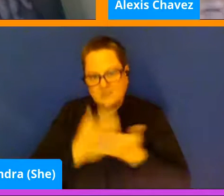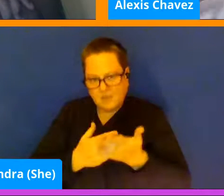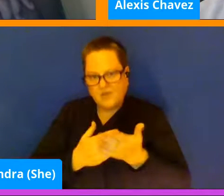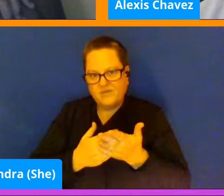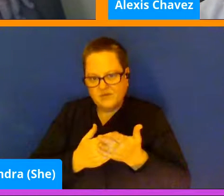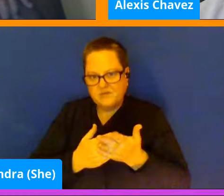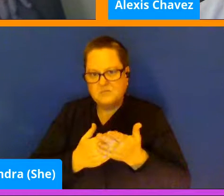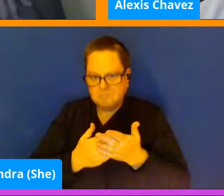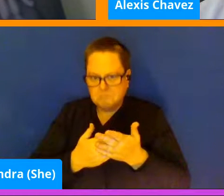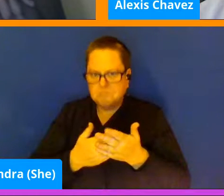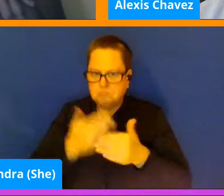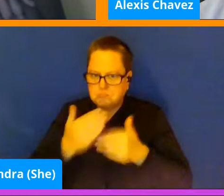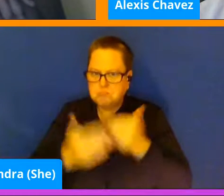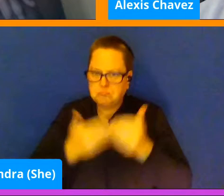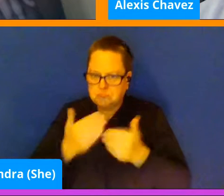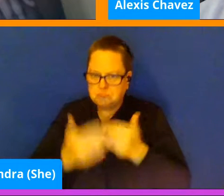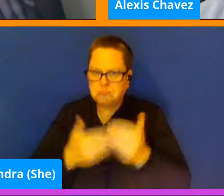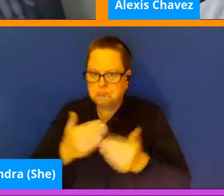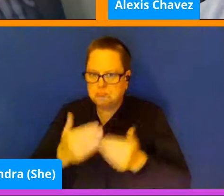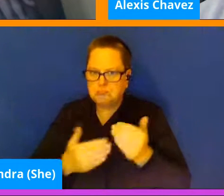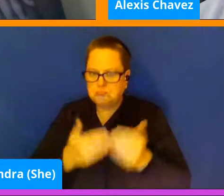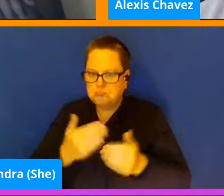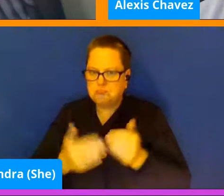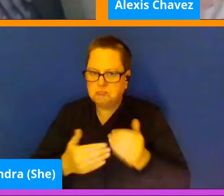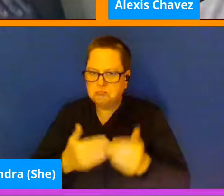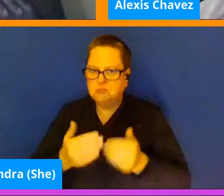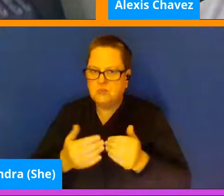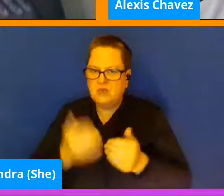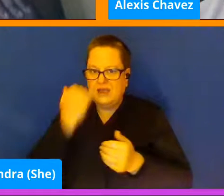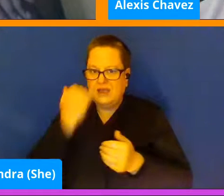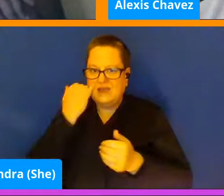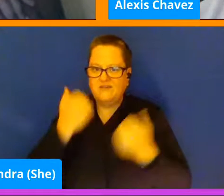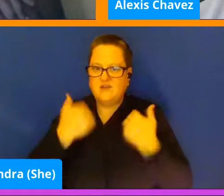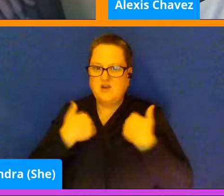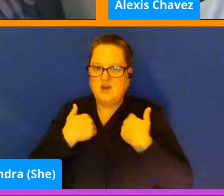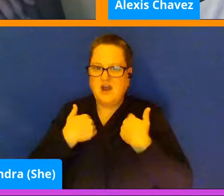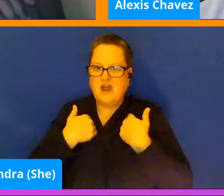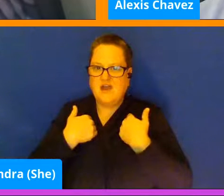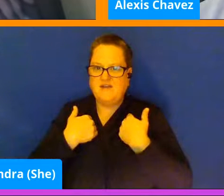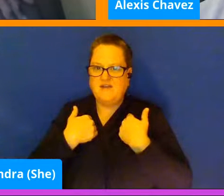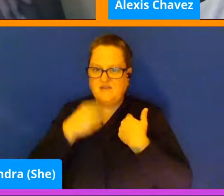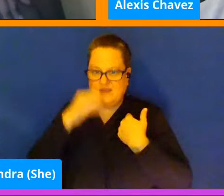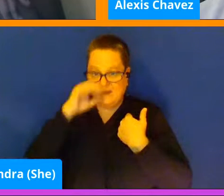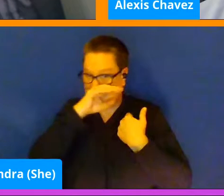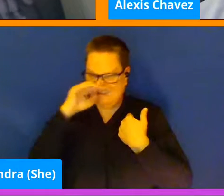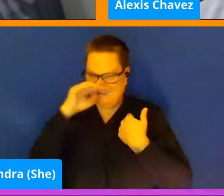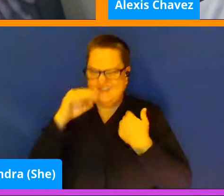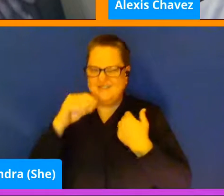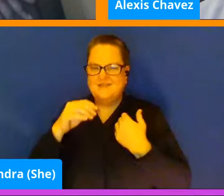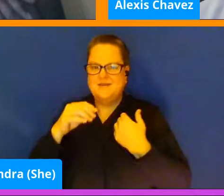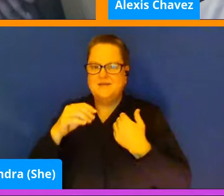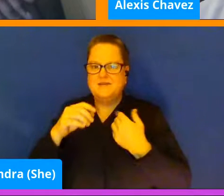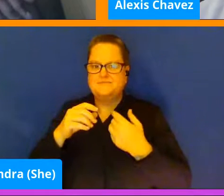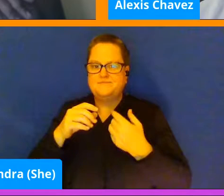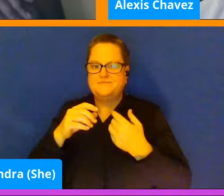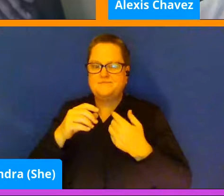And put aside some time. If your day is a bit jumbled, put aside some time to do it.